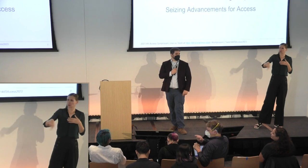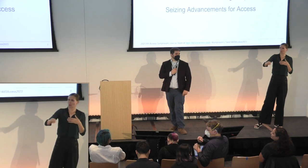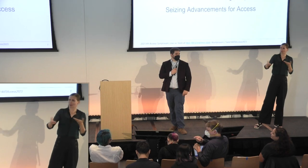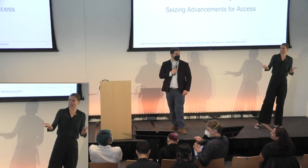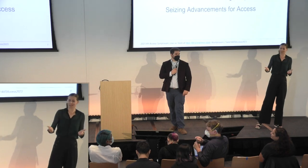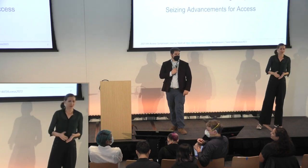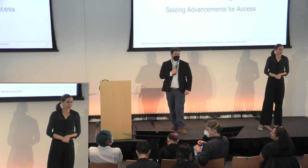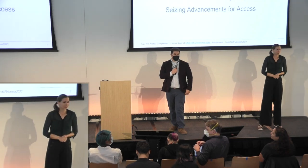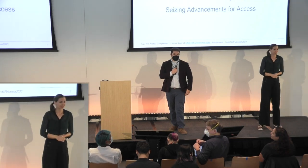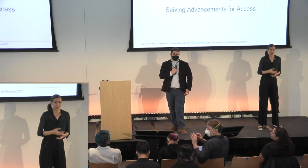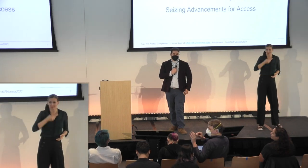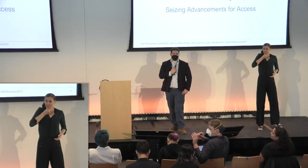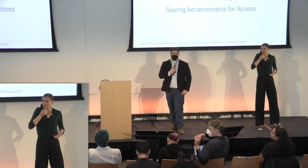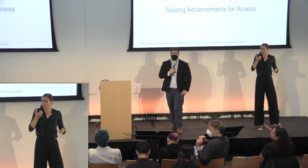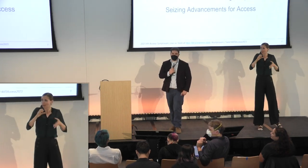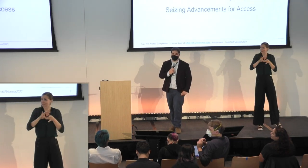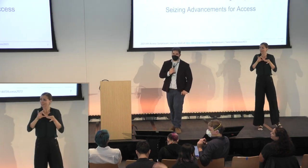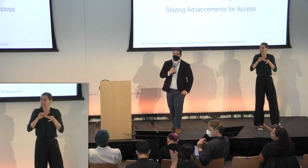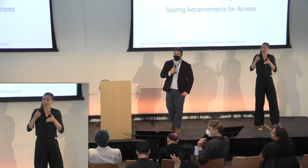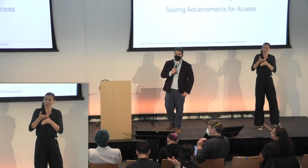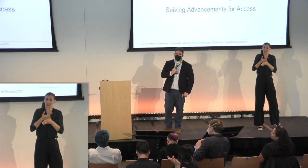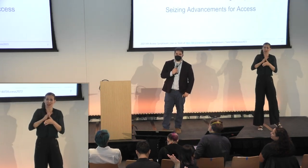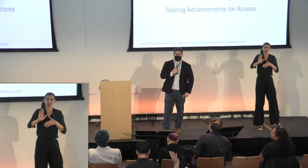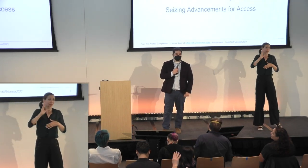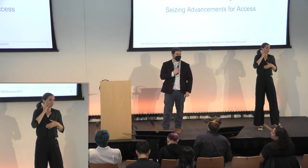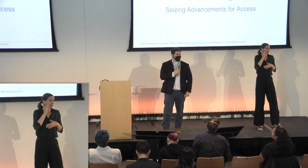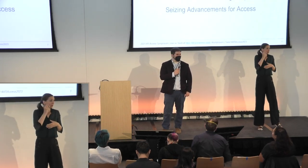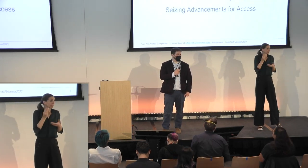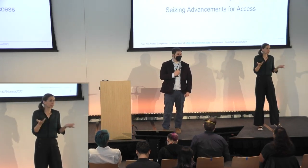Anybody want to share their experience while they're here today?